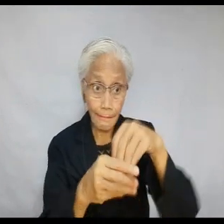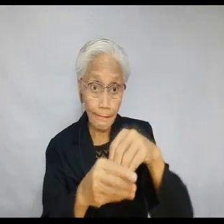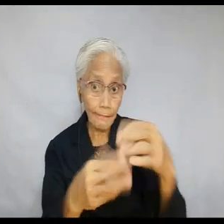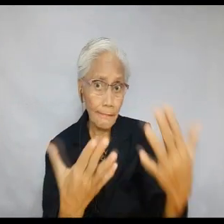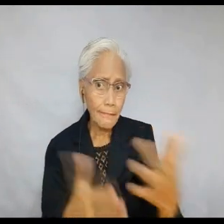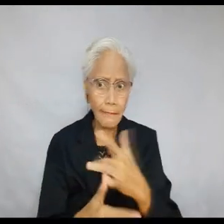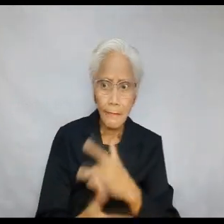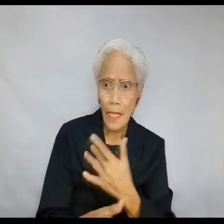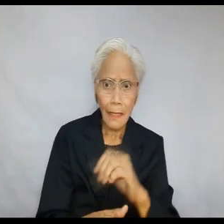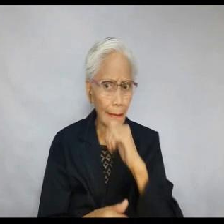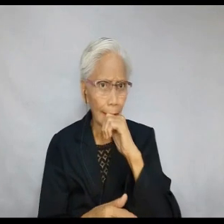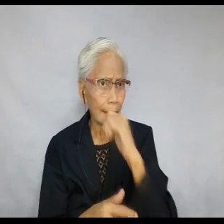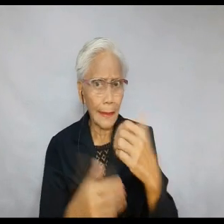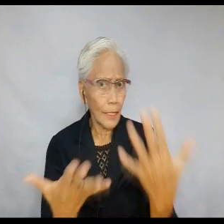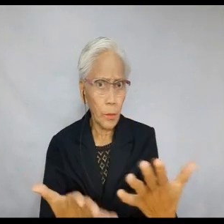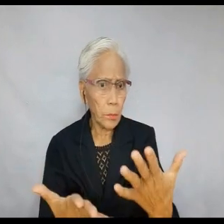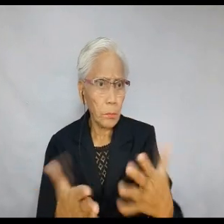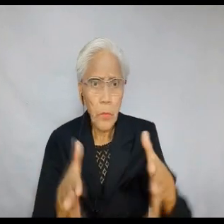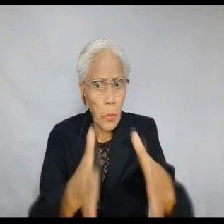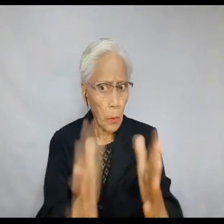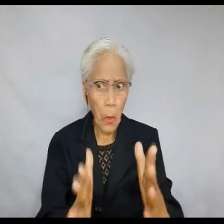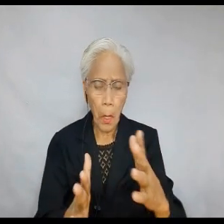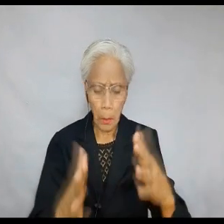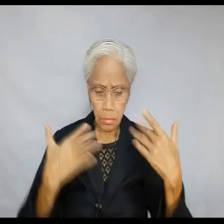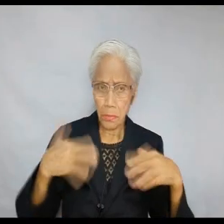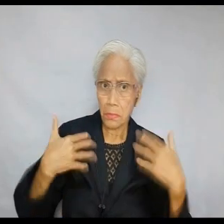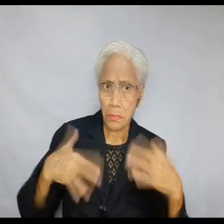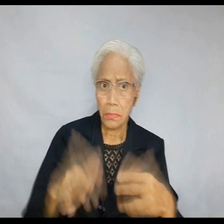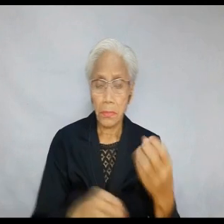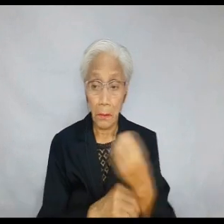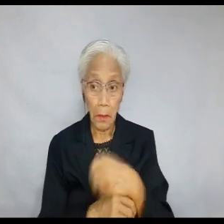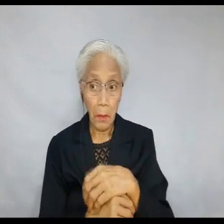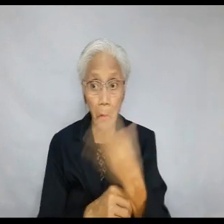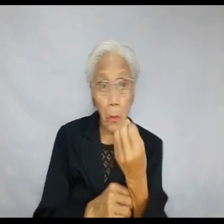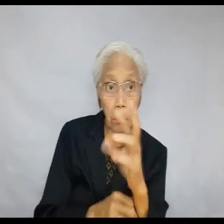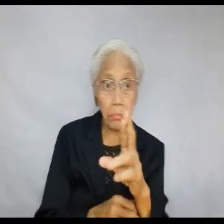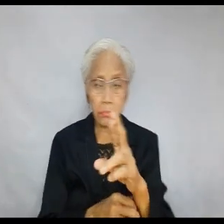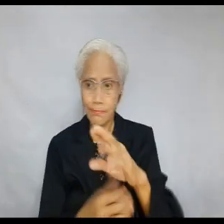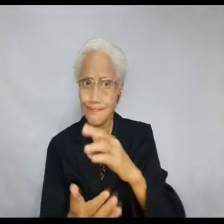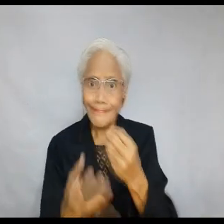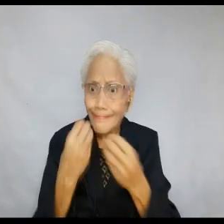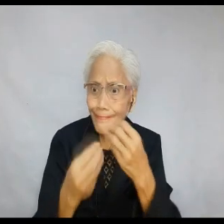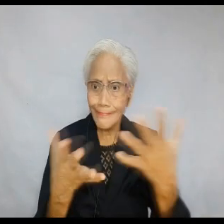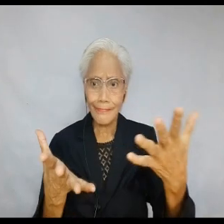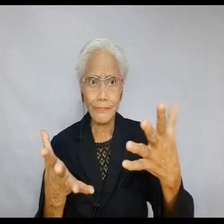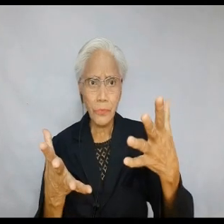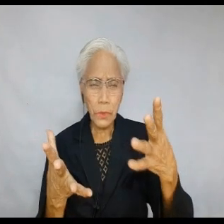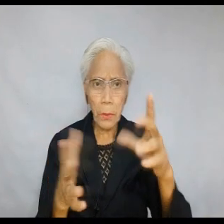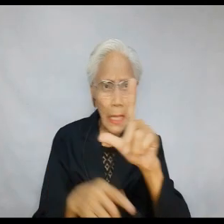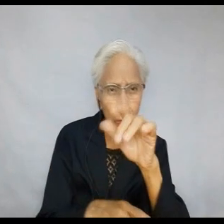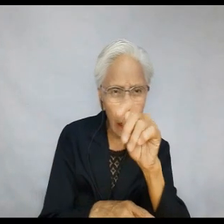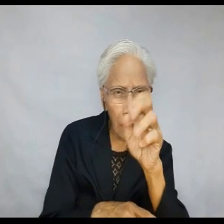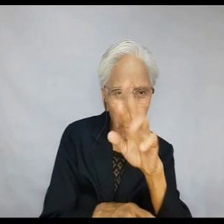fashion in the Christian sense, we do not mean the prevailing style or manner of dressing. It does not refer to a cuisine, literature, art,